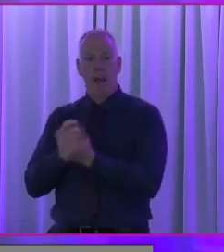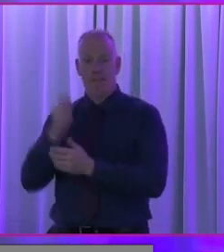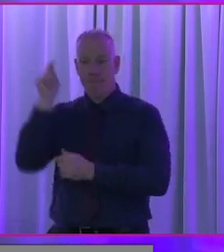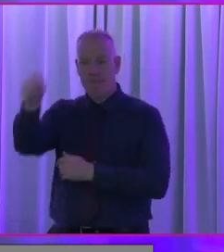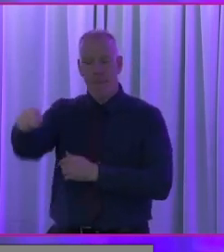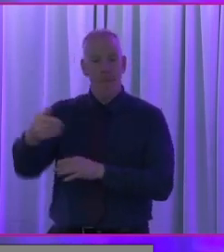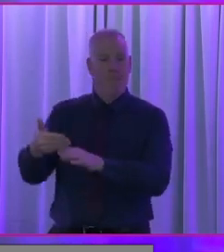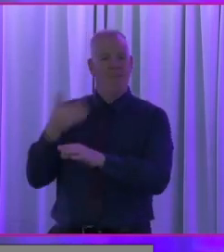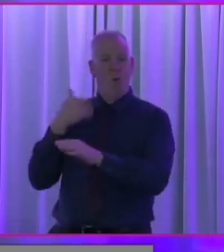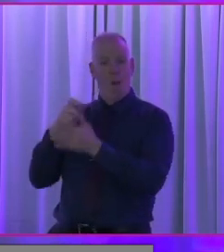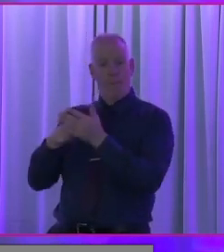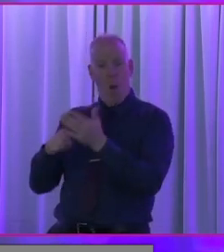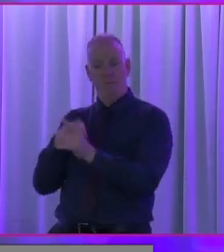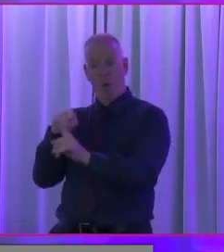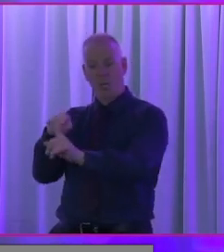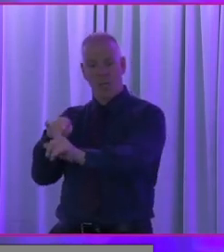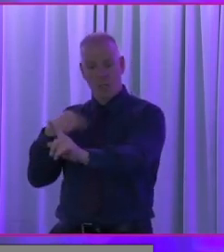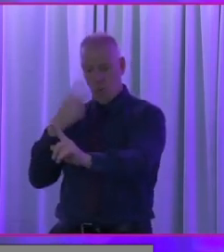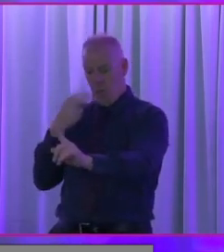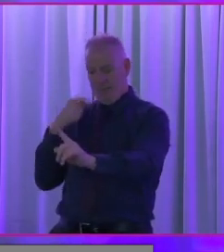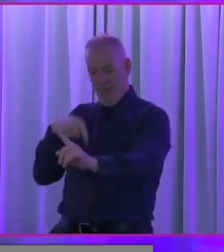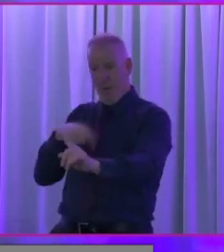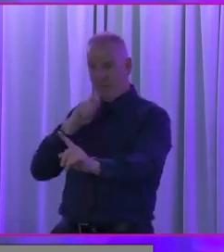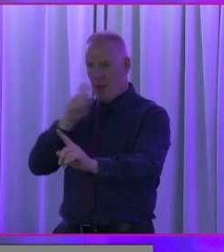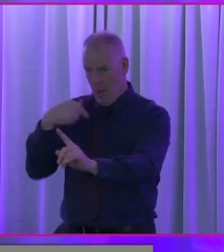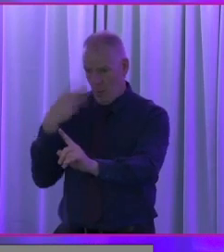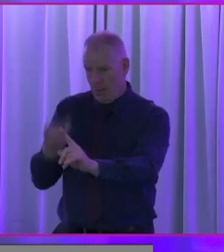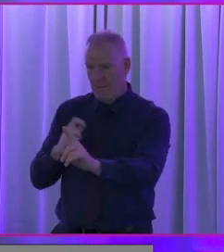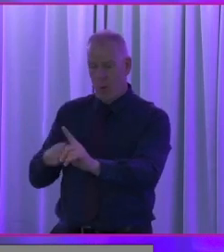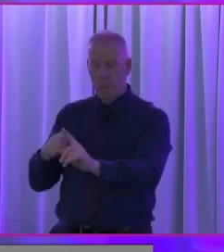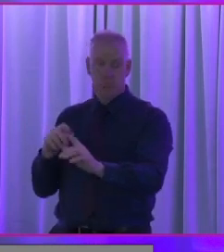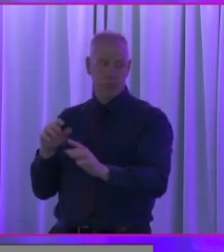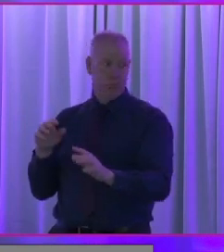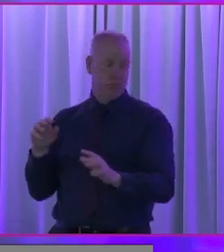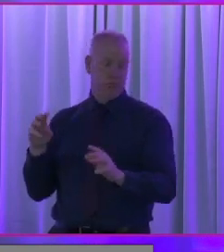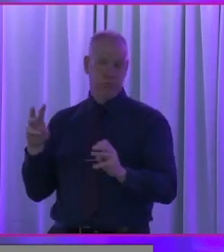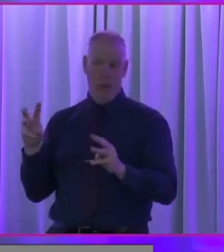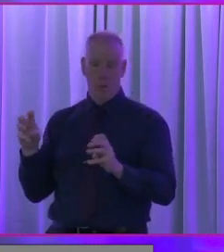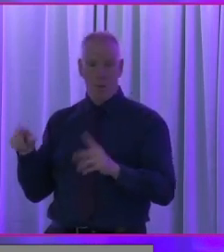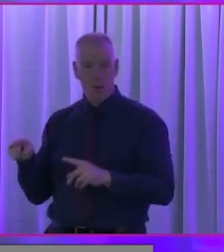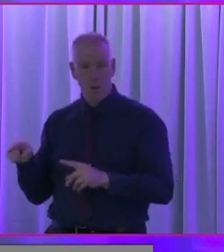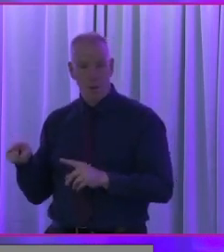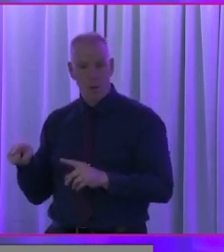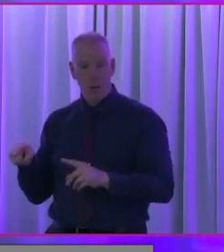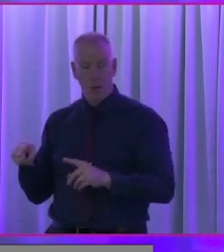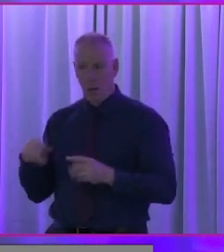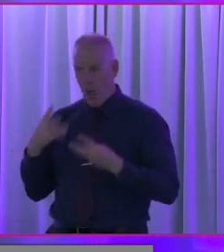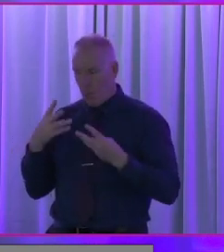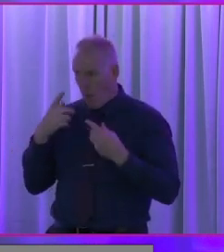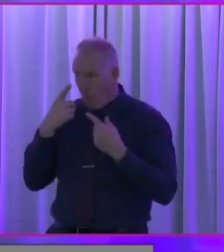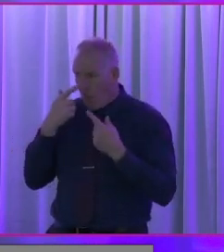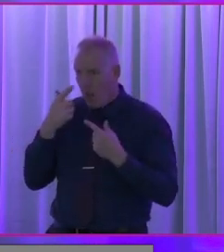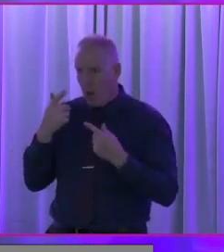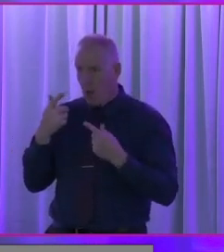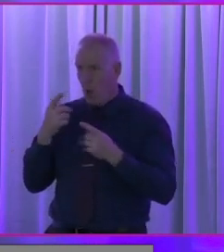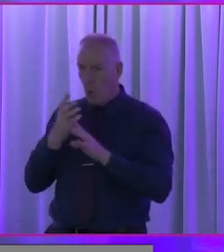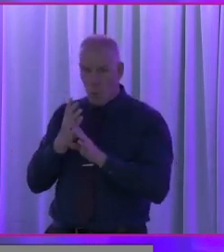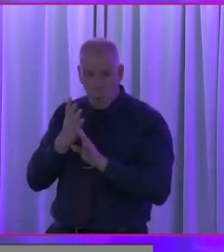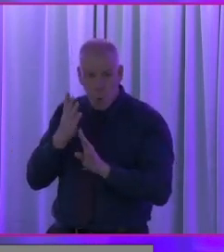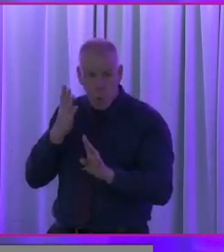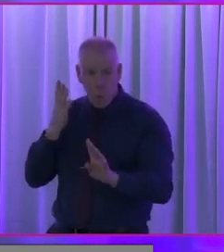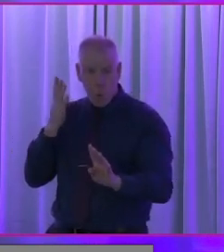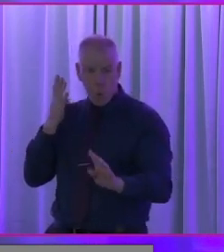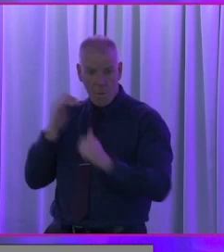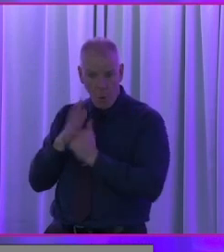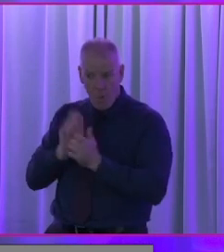two weeks before polling day. And, um, it's an extraordinary thing. Make me, I wanted to burst into tears to see people queuing